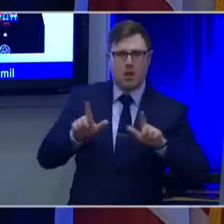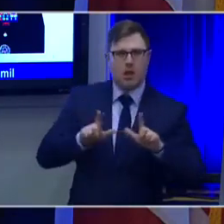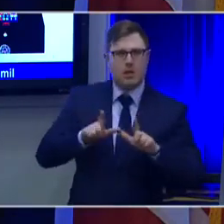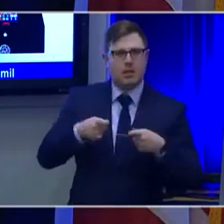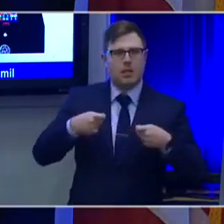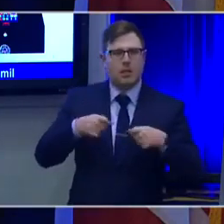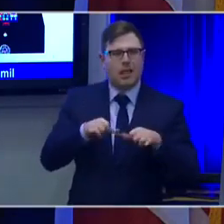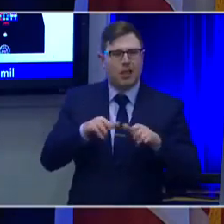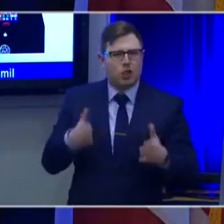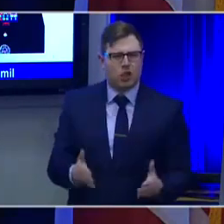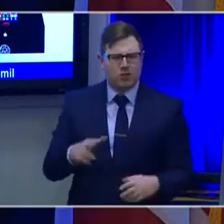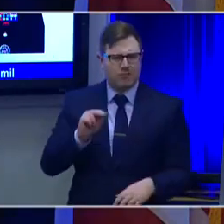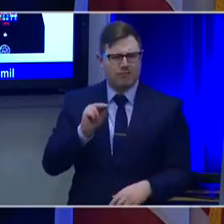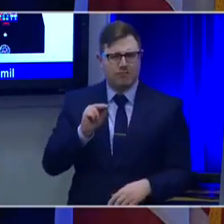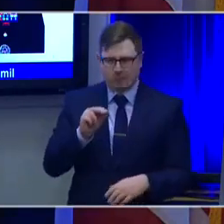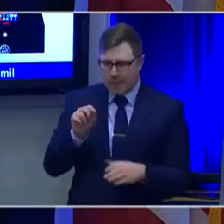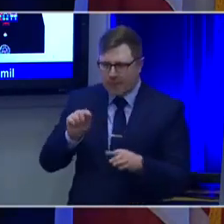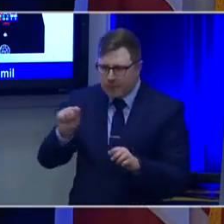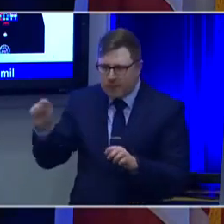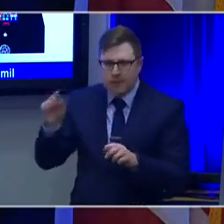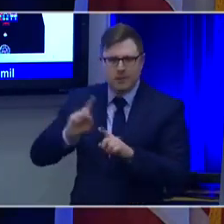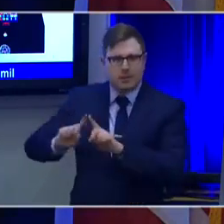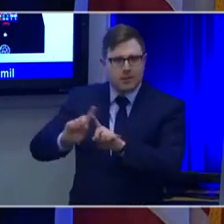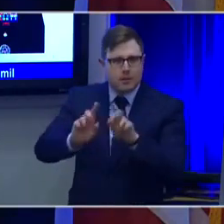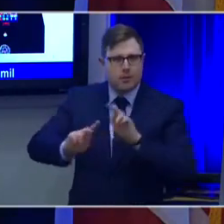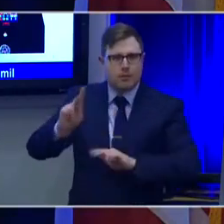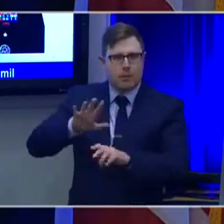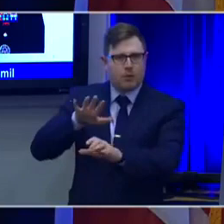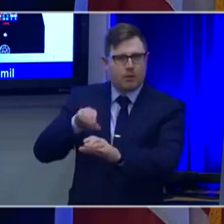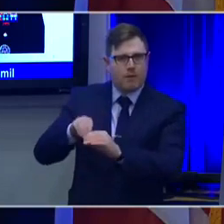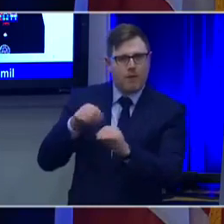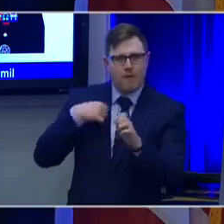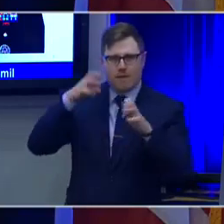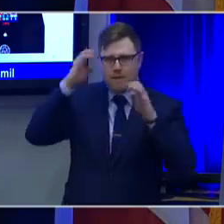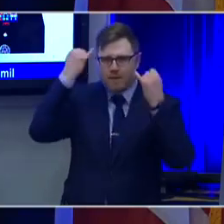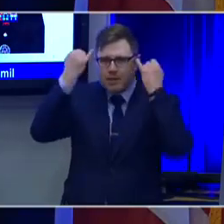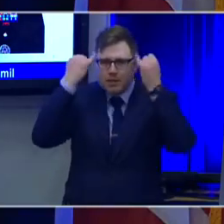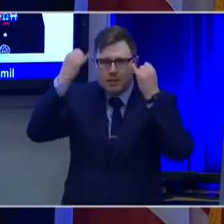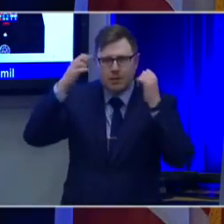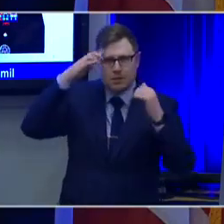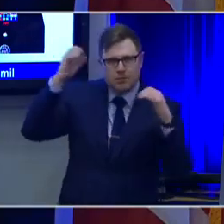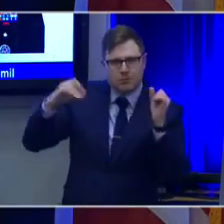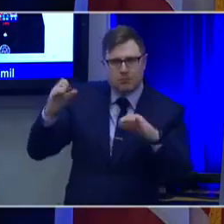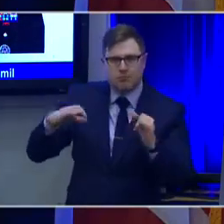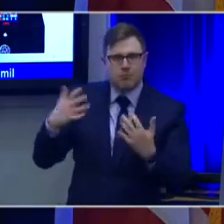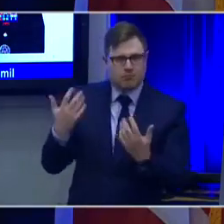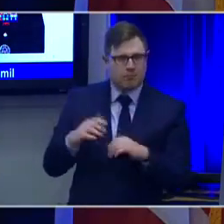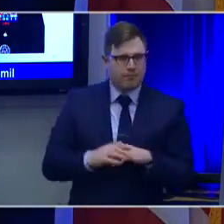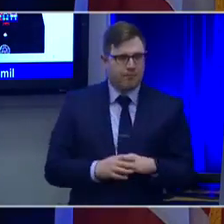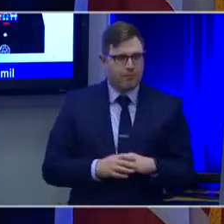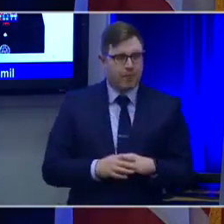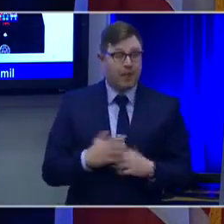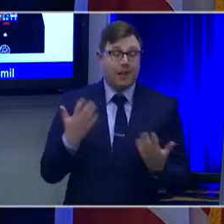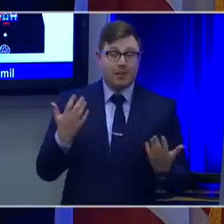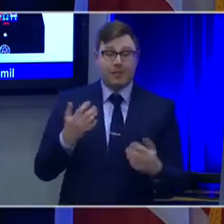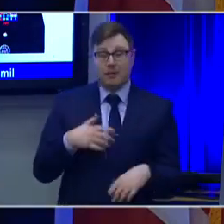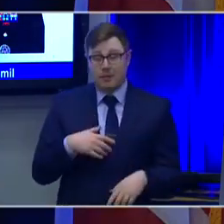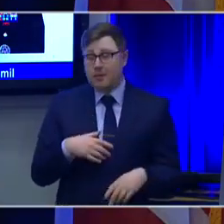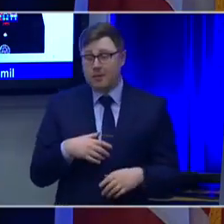they all work together. One of my best solutioners majored in hospitality management.